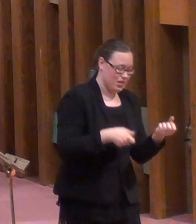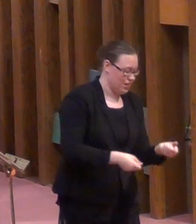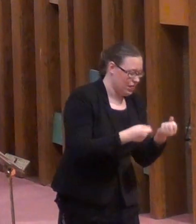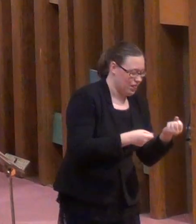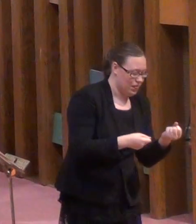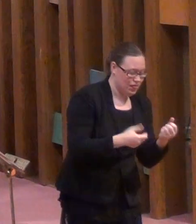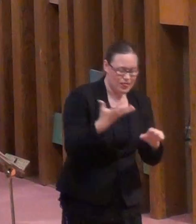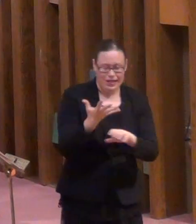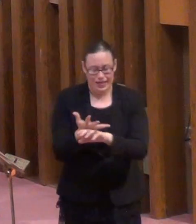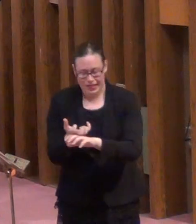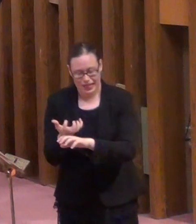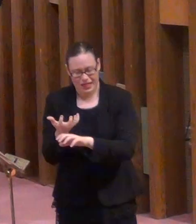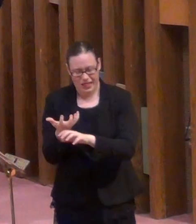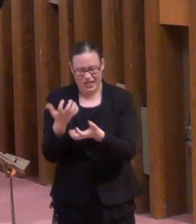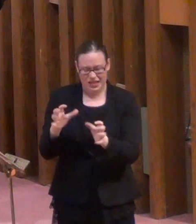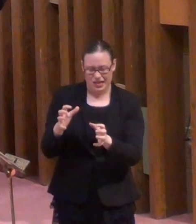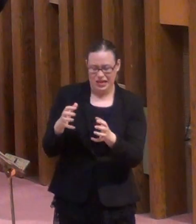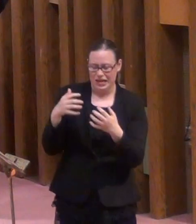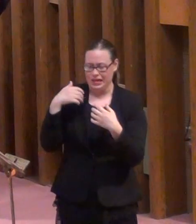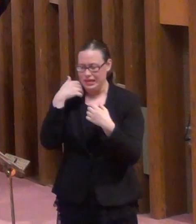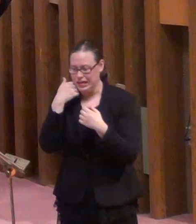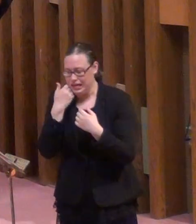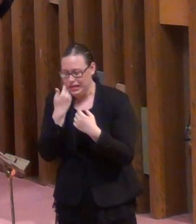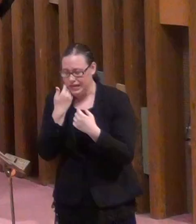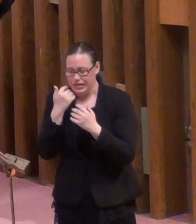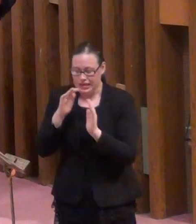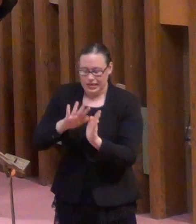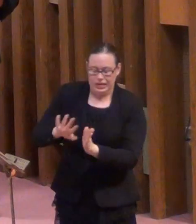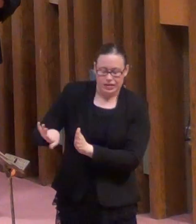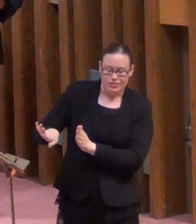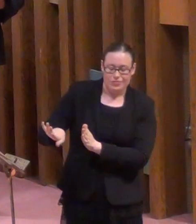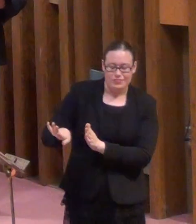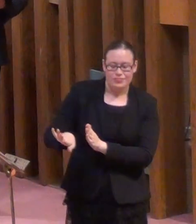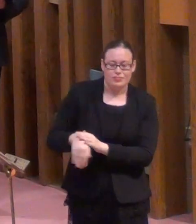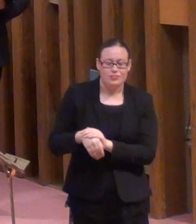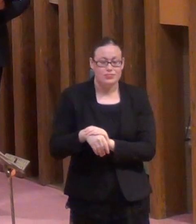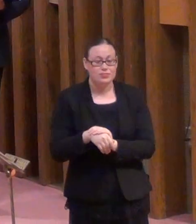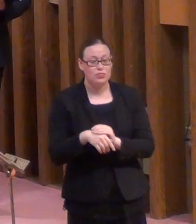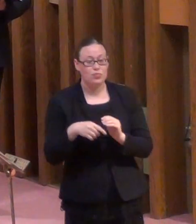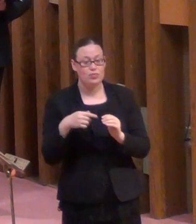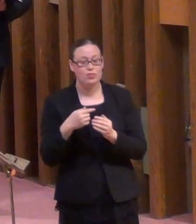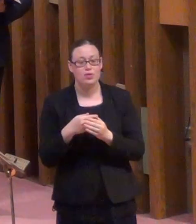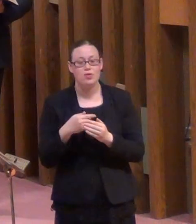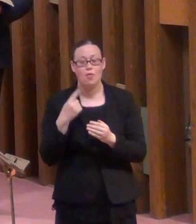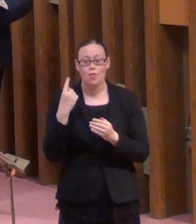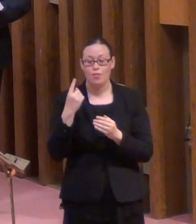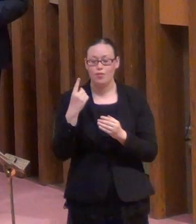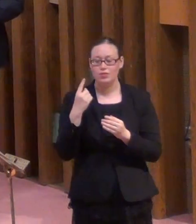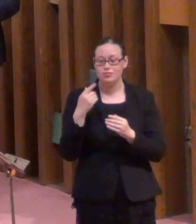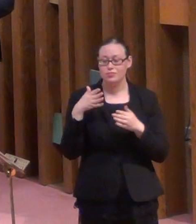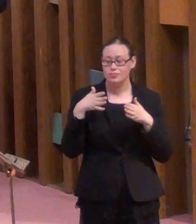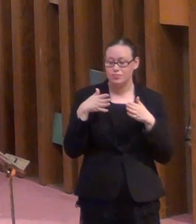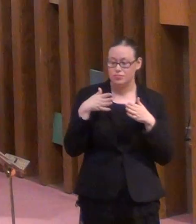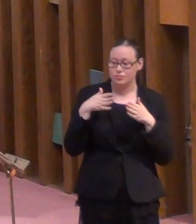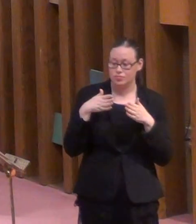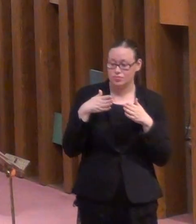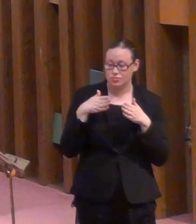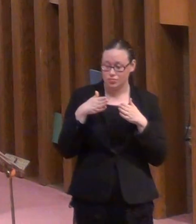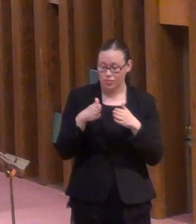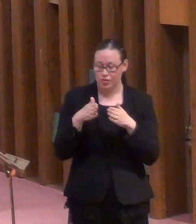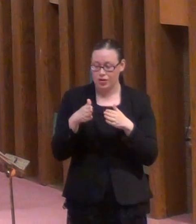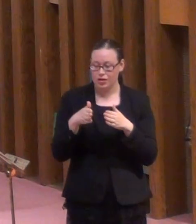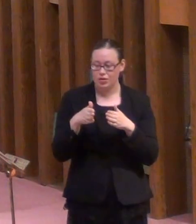job opportunities. The obvious first step to being a godly manager is to know God. But the second